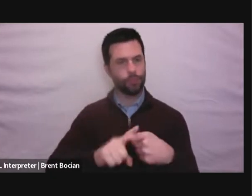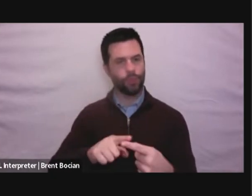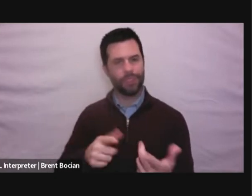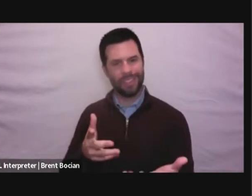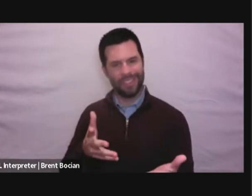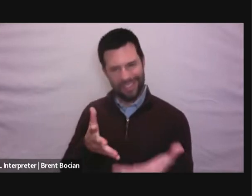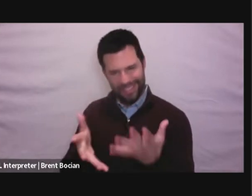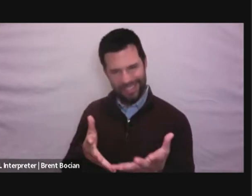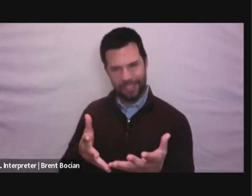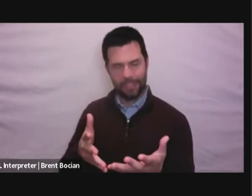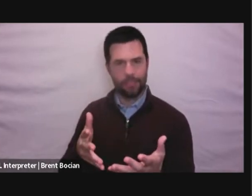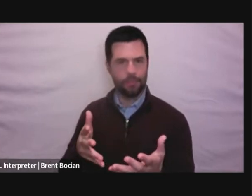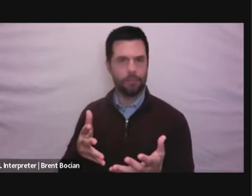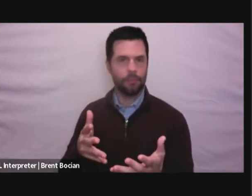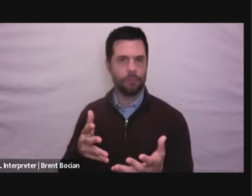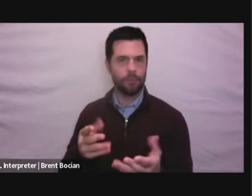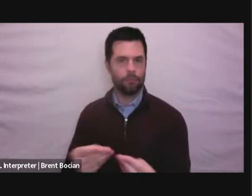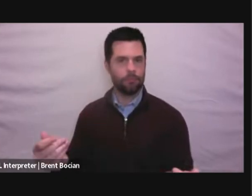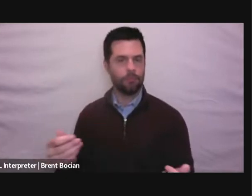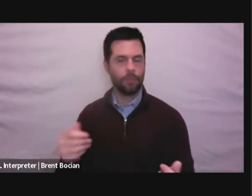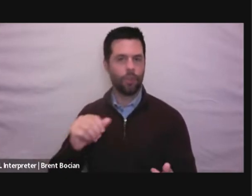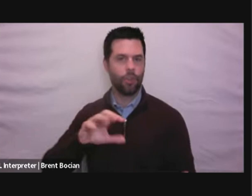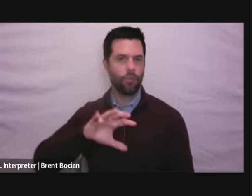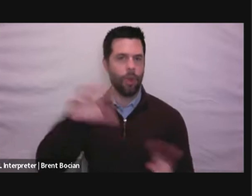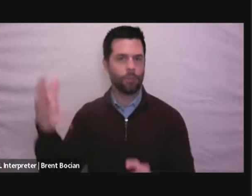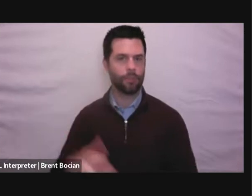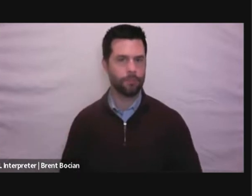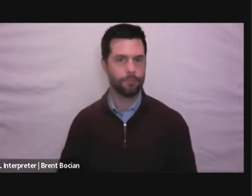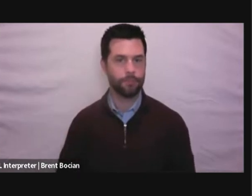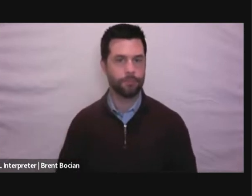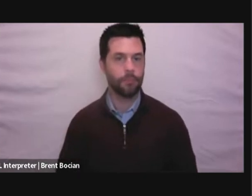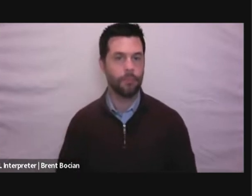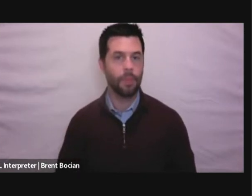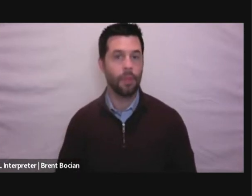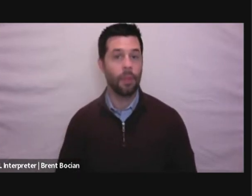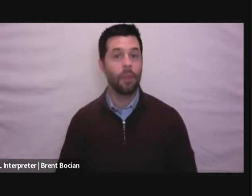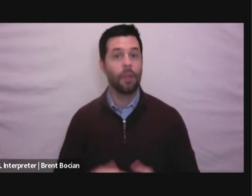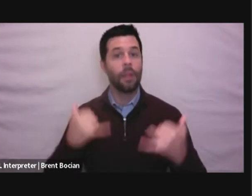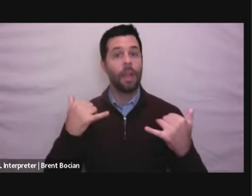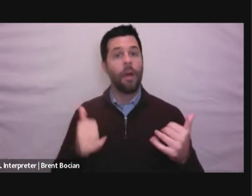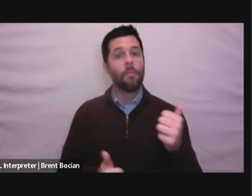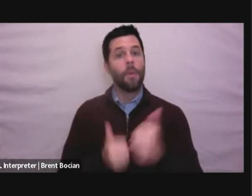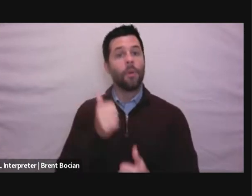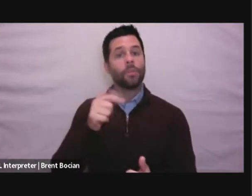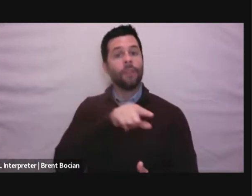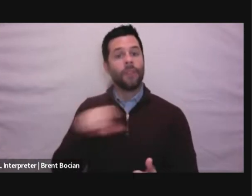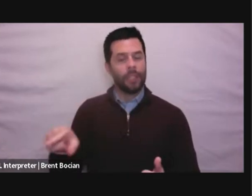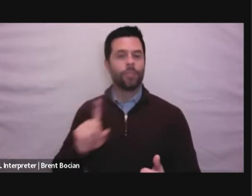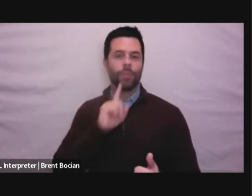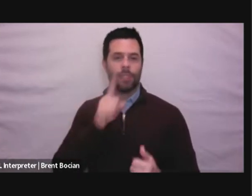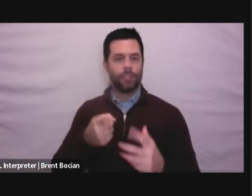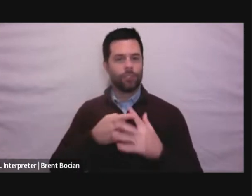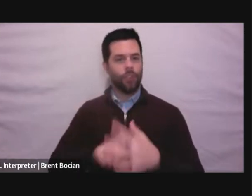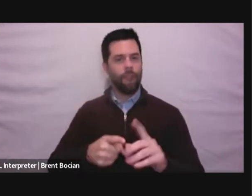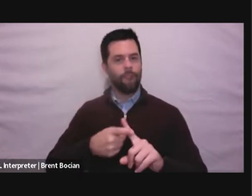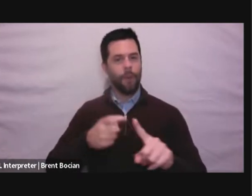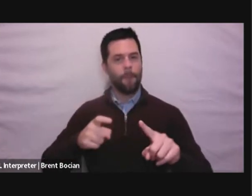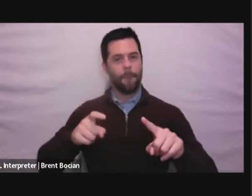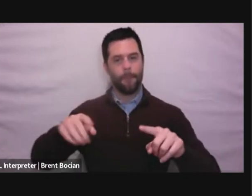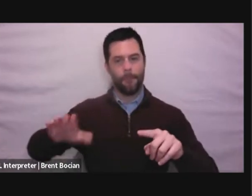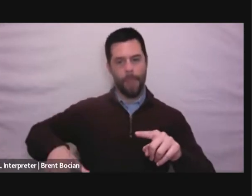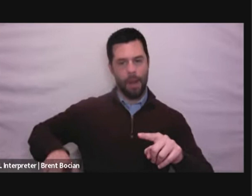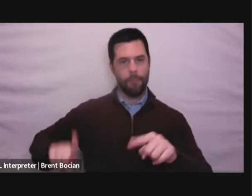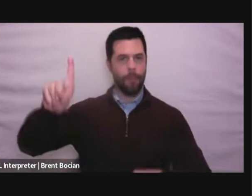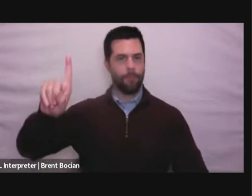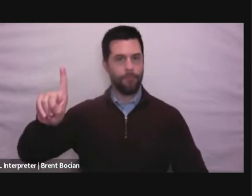of corruption. Now, much of this democratic renewal is actually being driven from the bottom up. In Zambia,